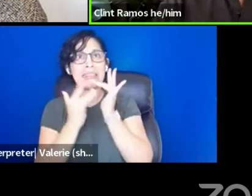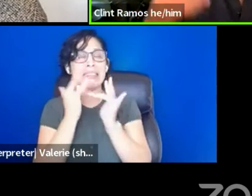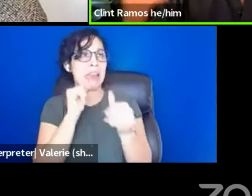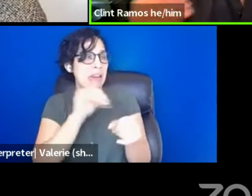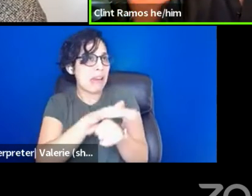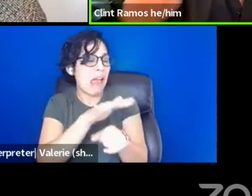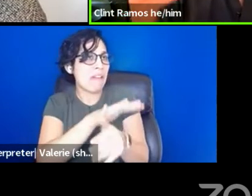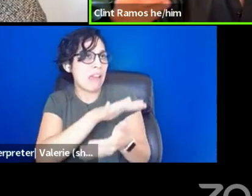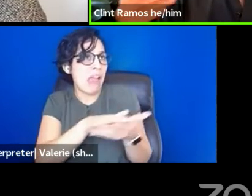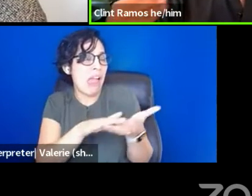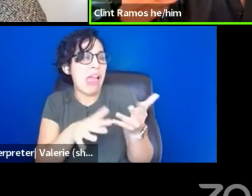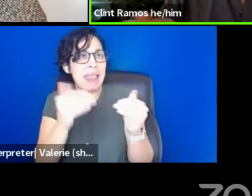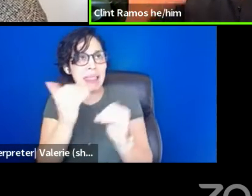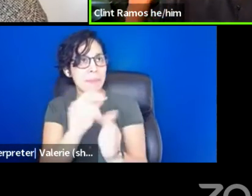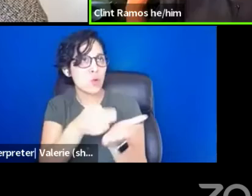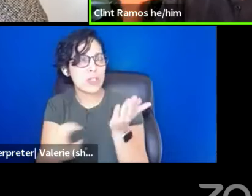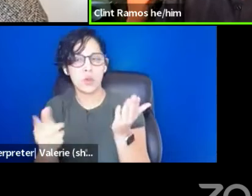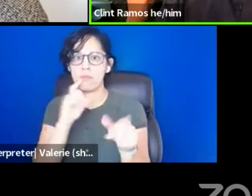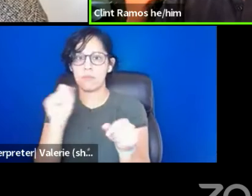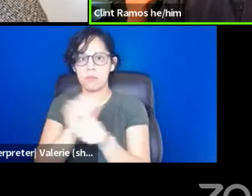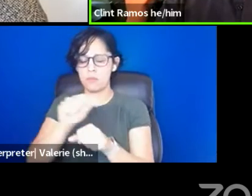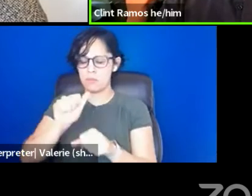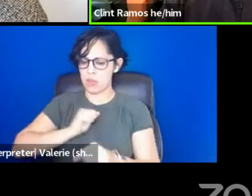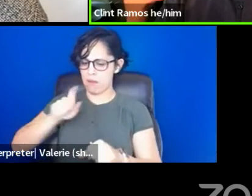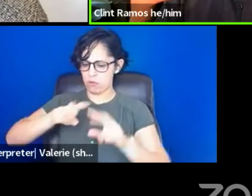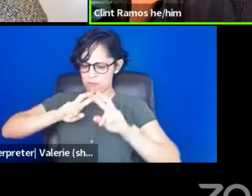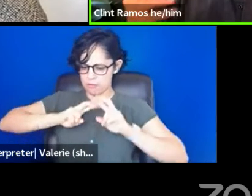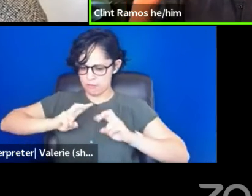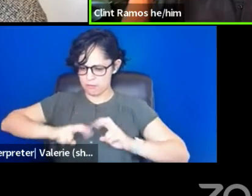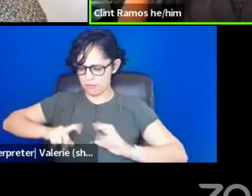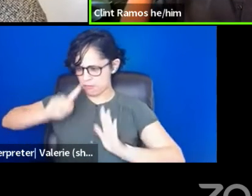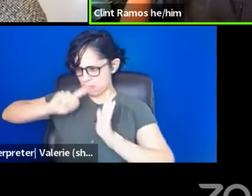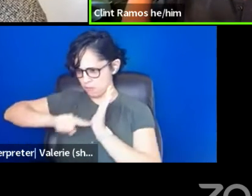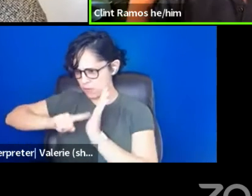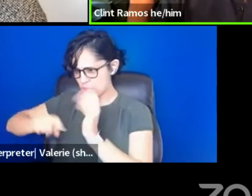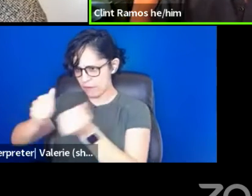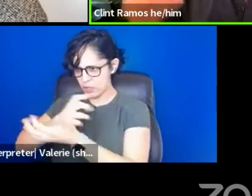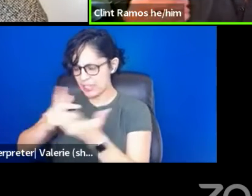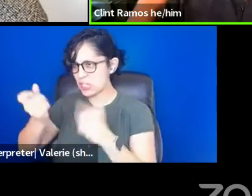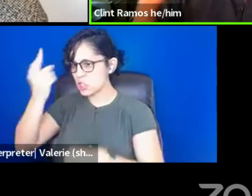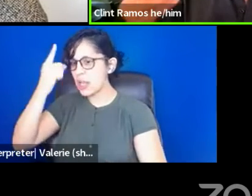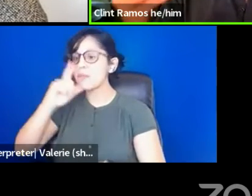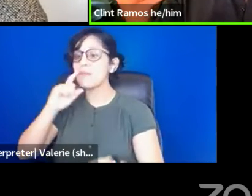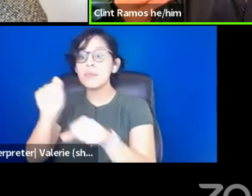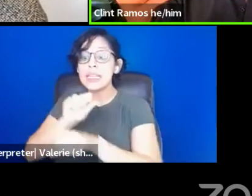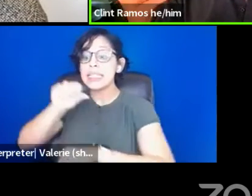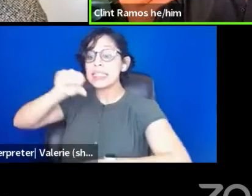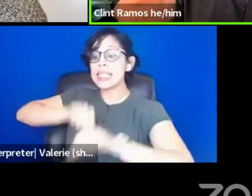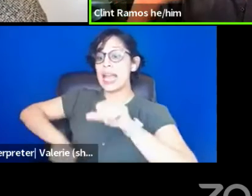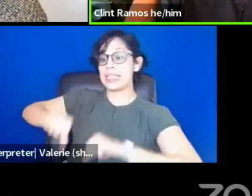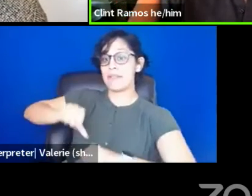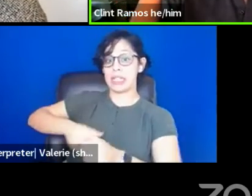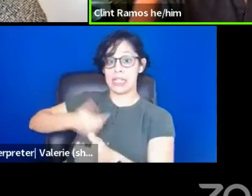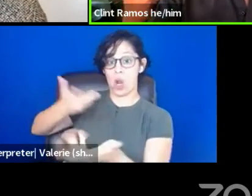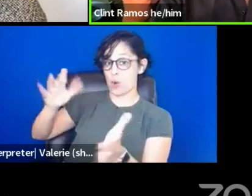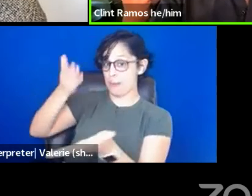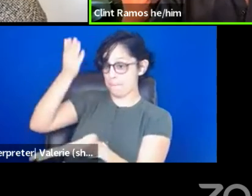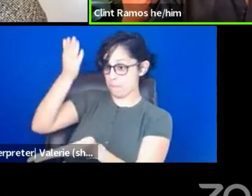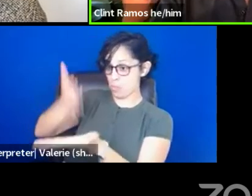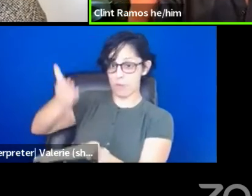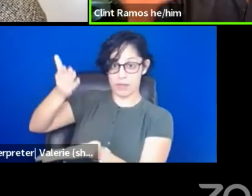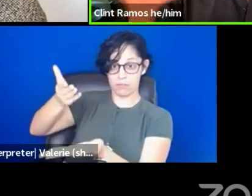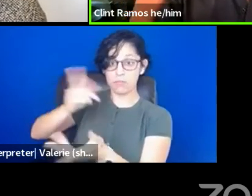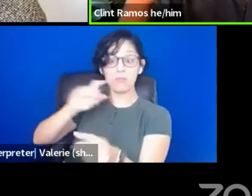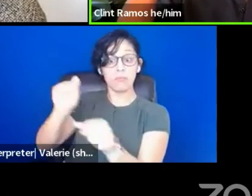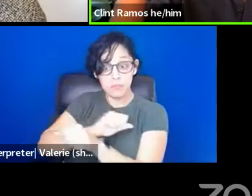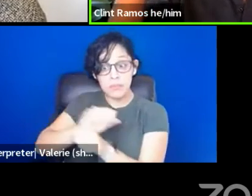like, you know, like really digging into this and it's scientifically proven, right? It's just science,